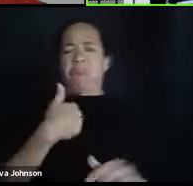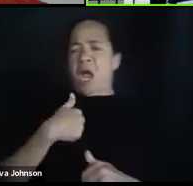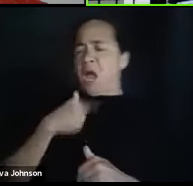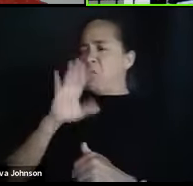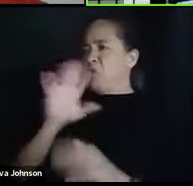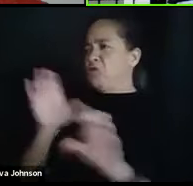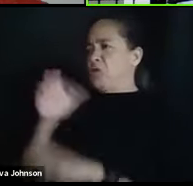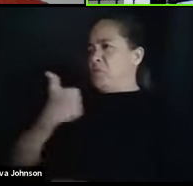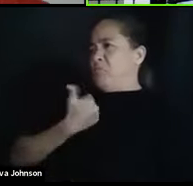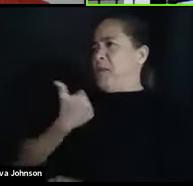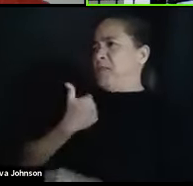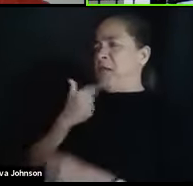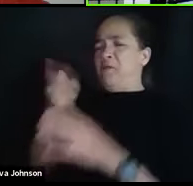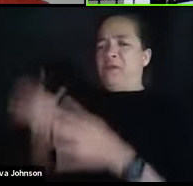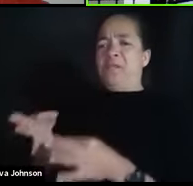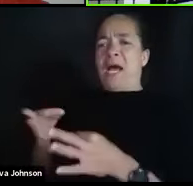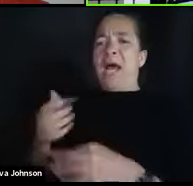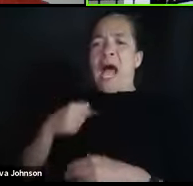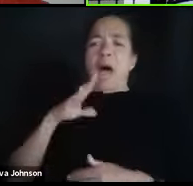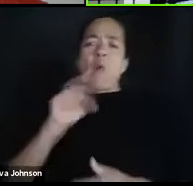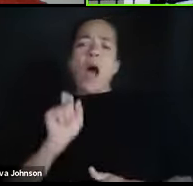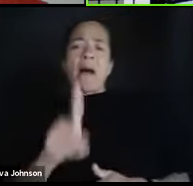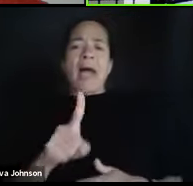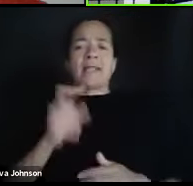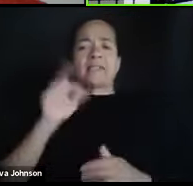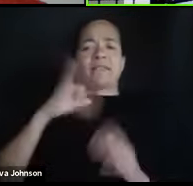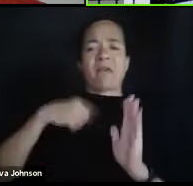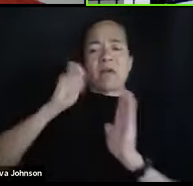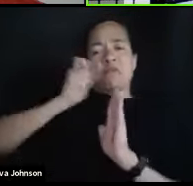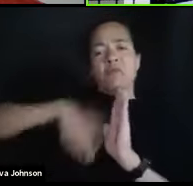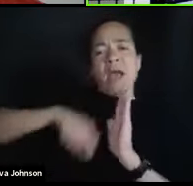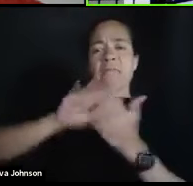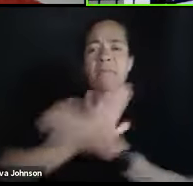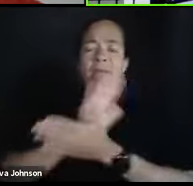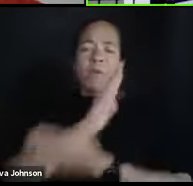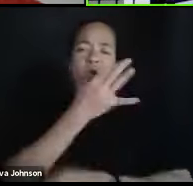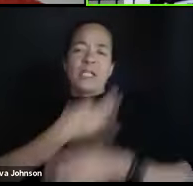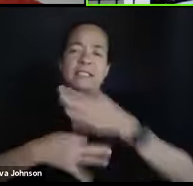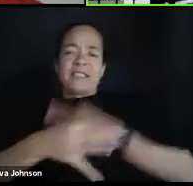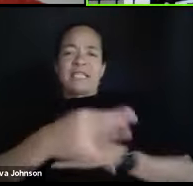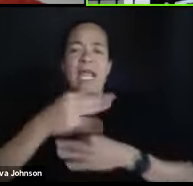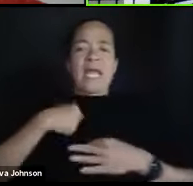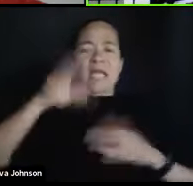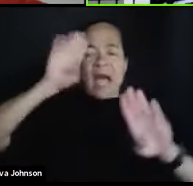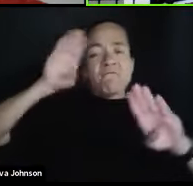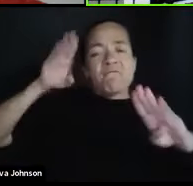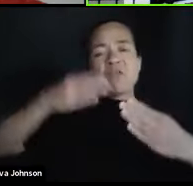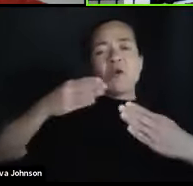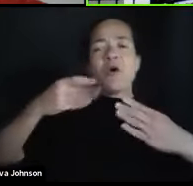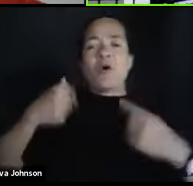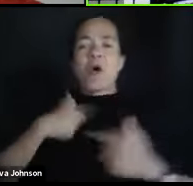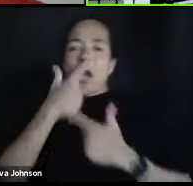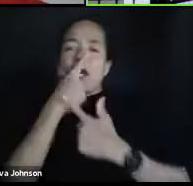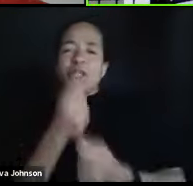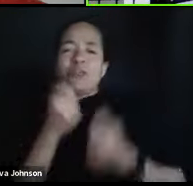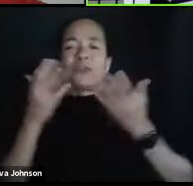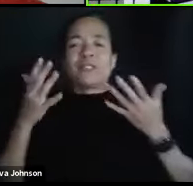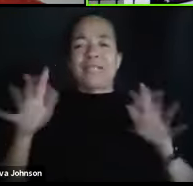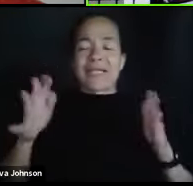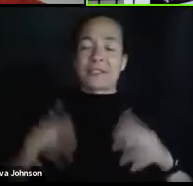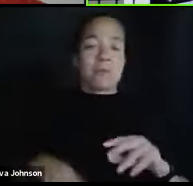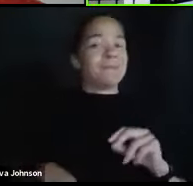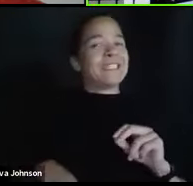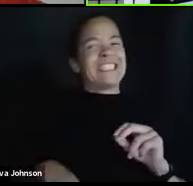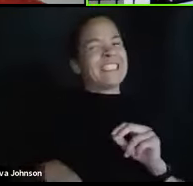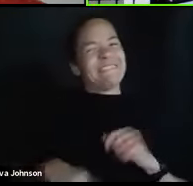and I'll ask if I can write a paper instead. So I can only focus on what I'm interested in. That's